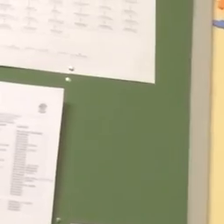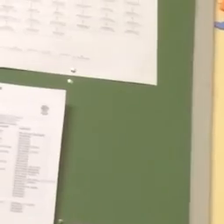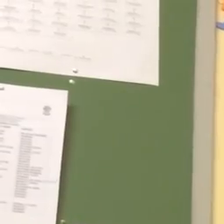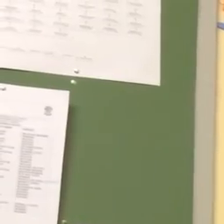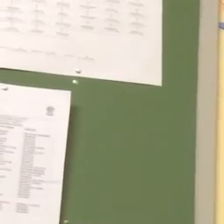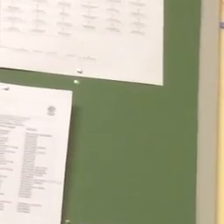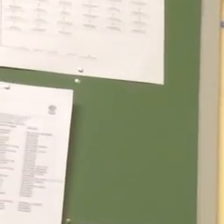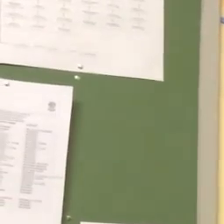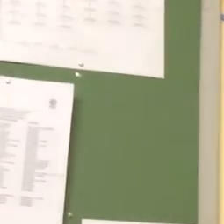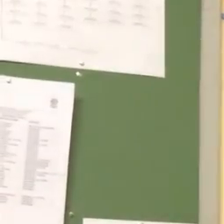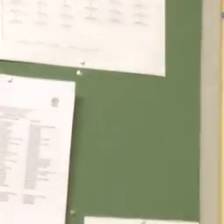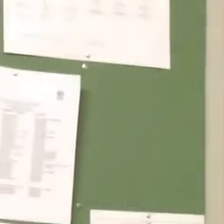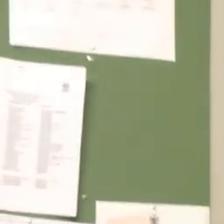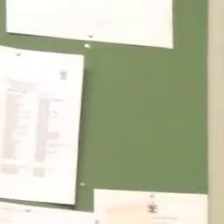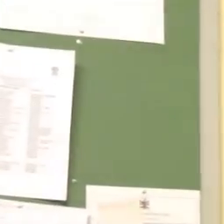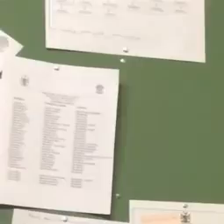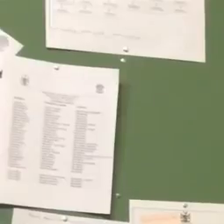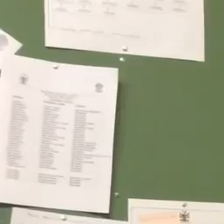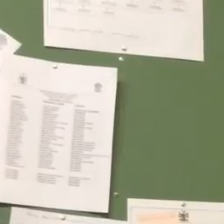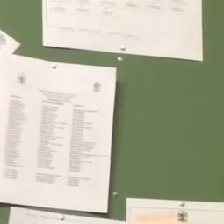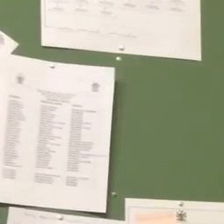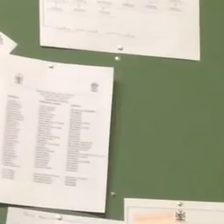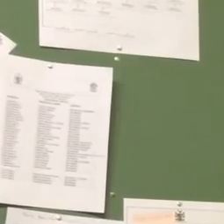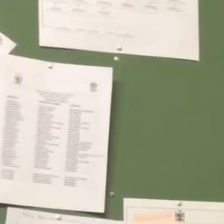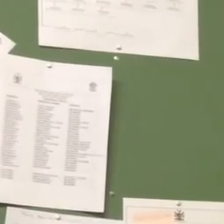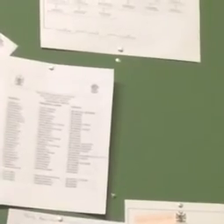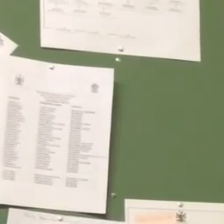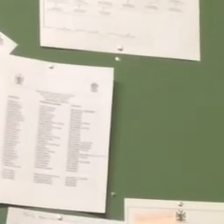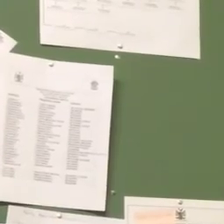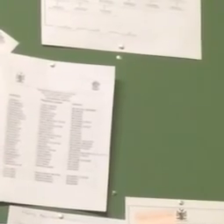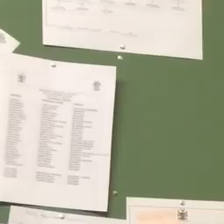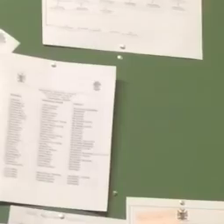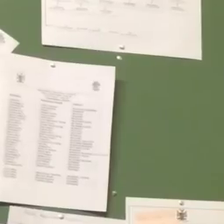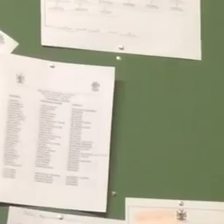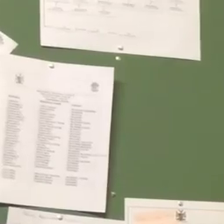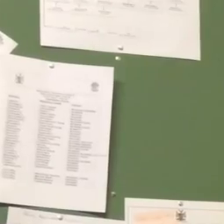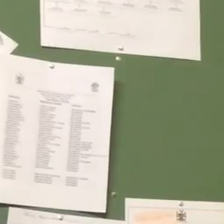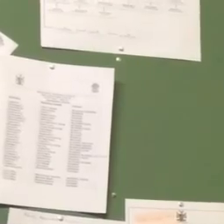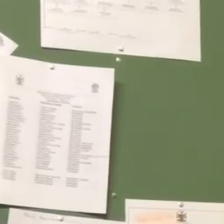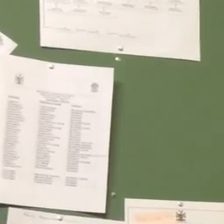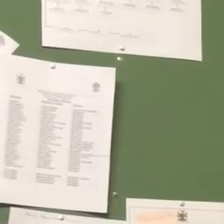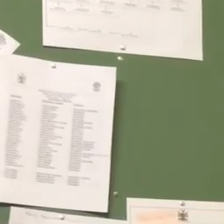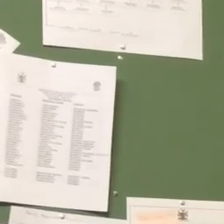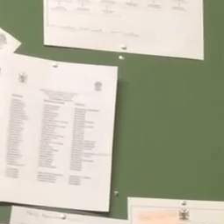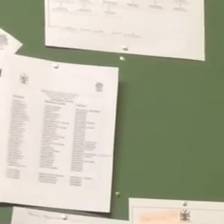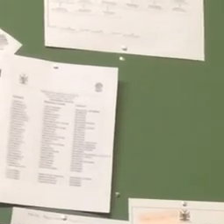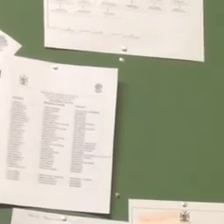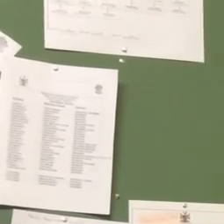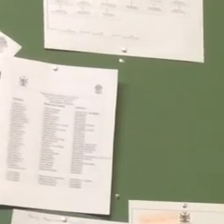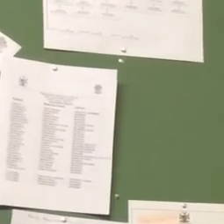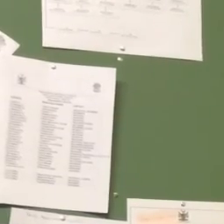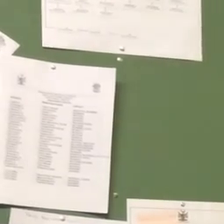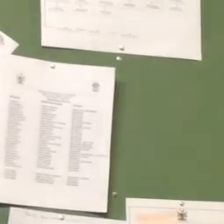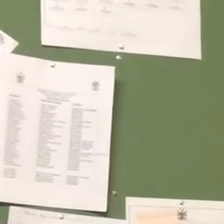the booklets uh first of all the language used in the booklets um i remember the first